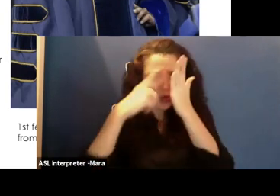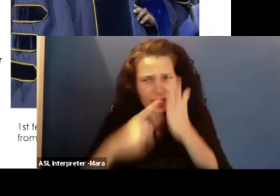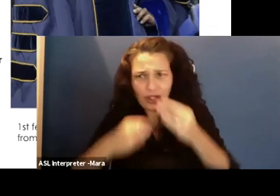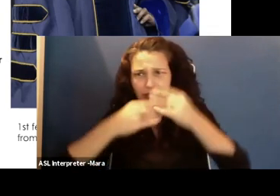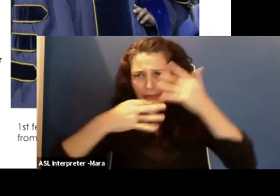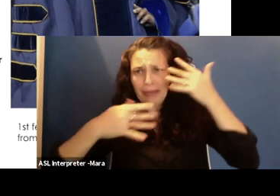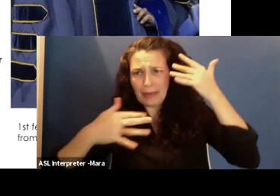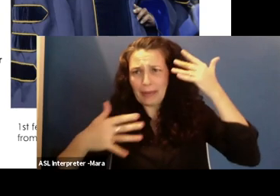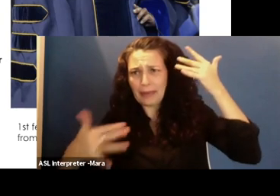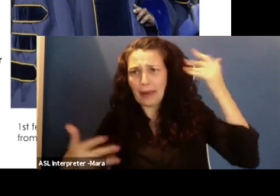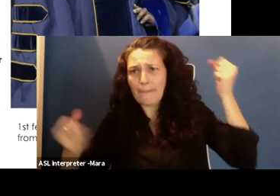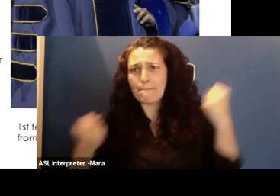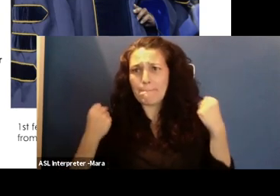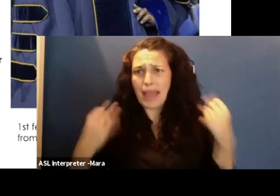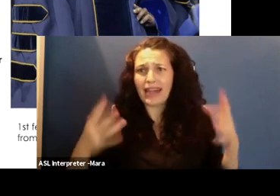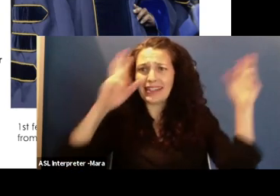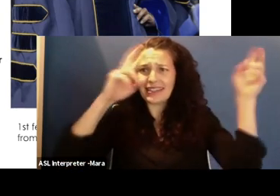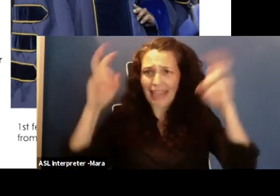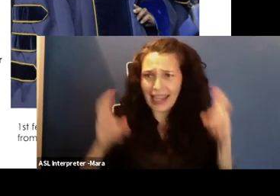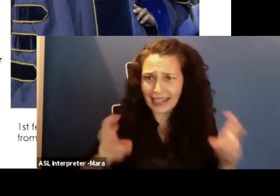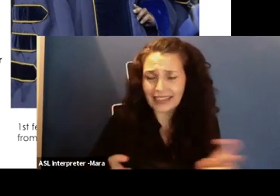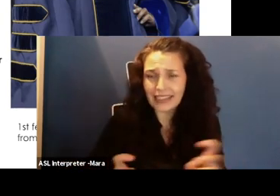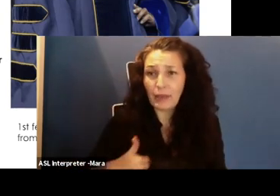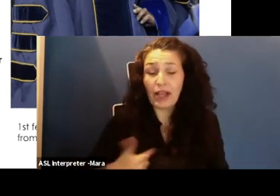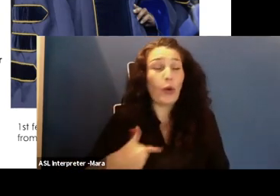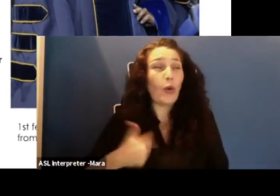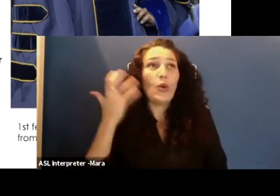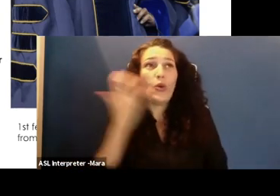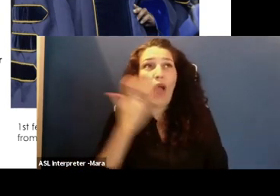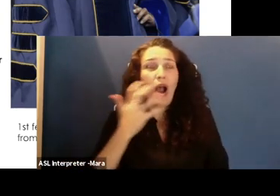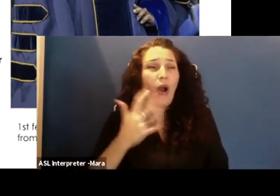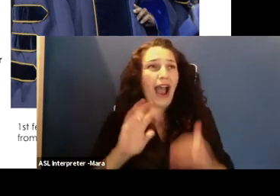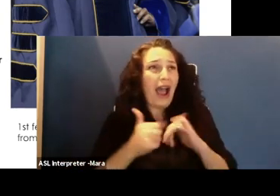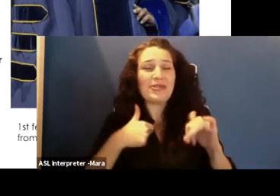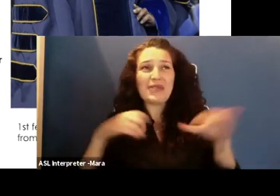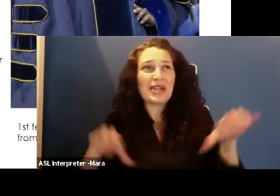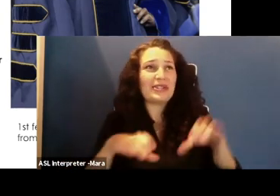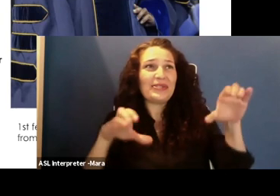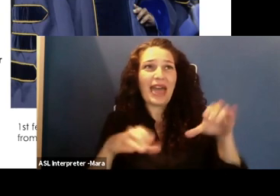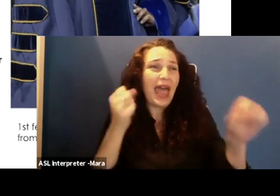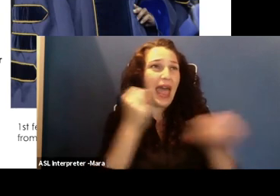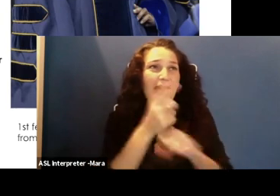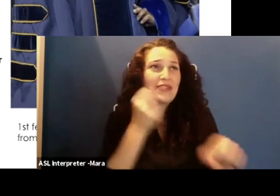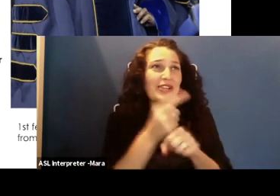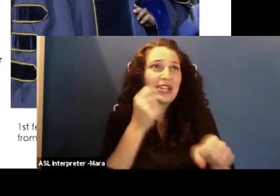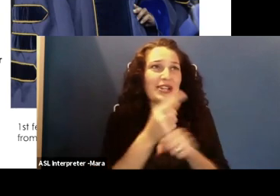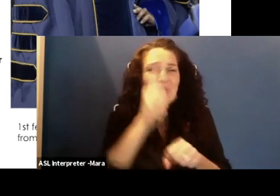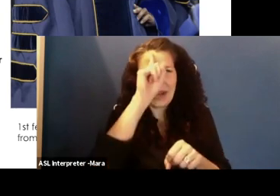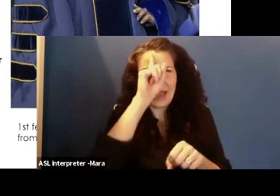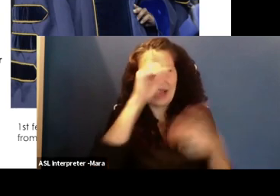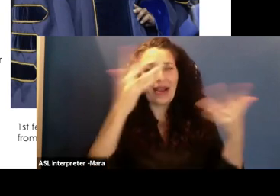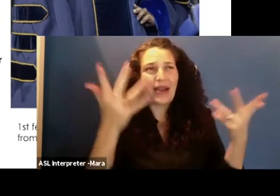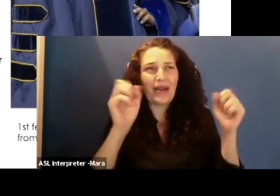am too. But I actually come up with something every year. I come up with a hashtag for the year that kind of keeps me going. And that's in the